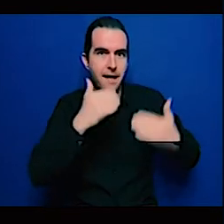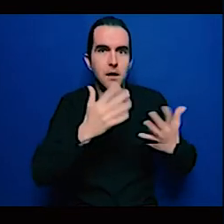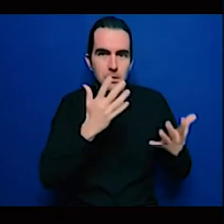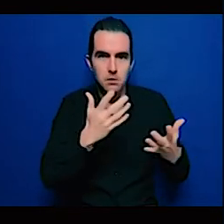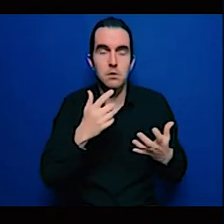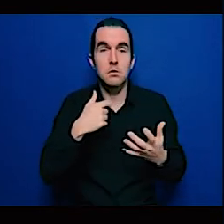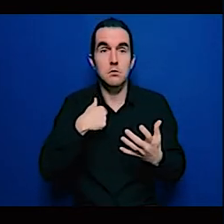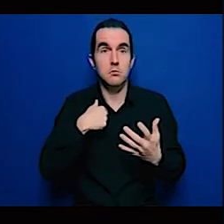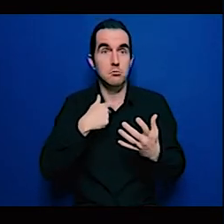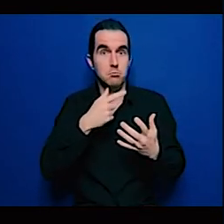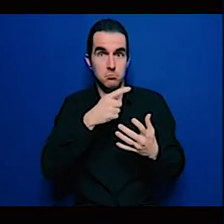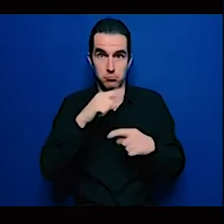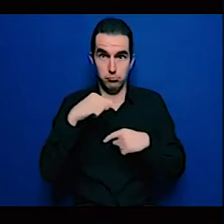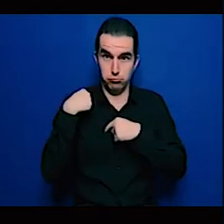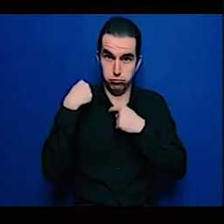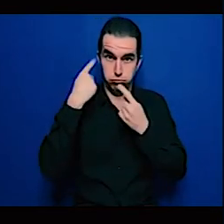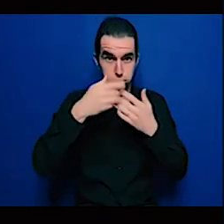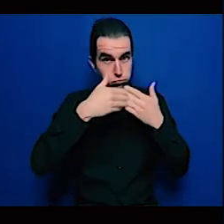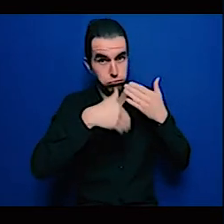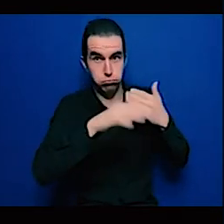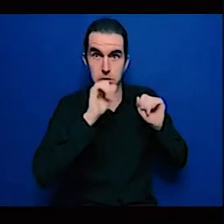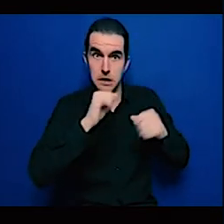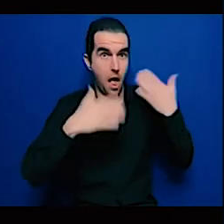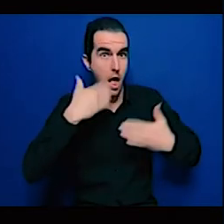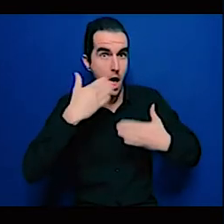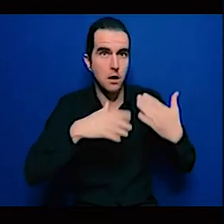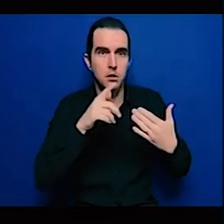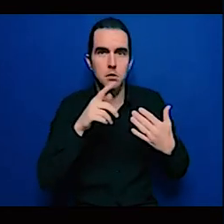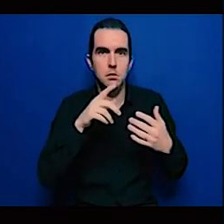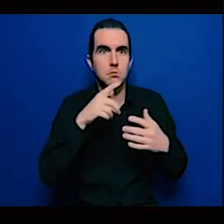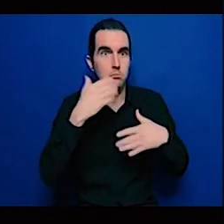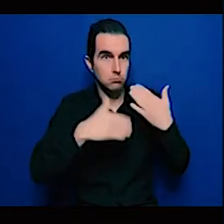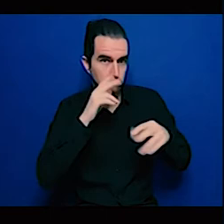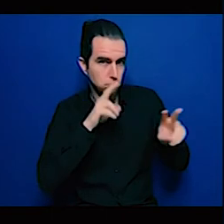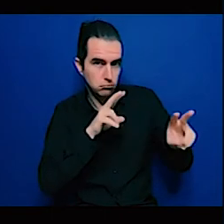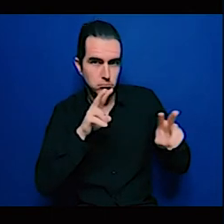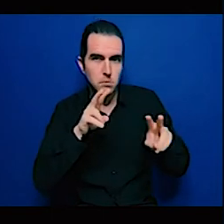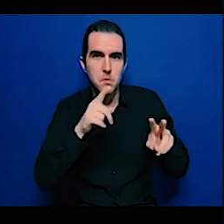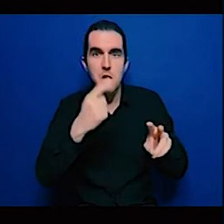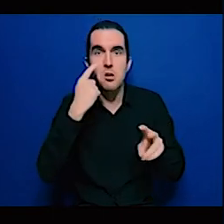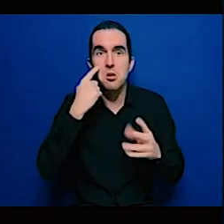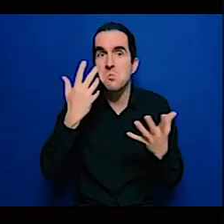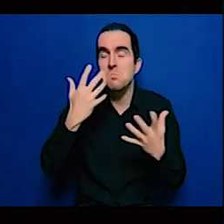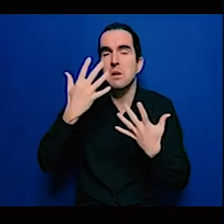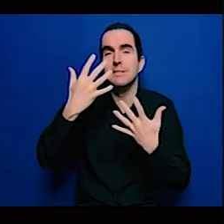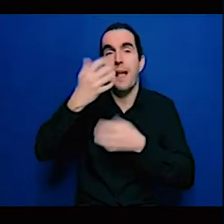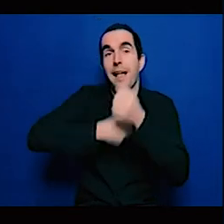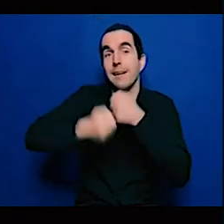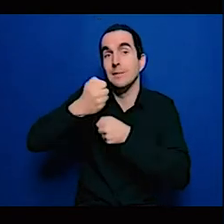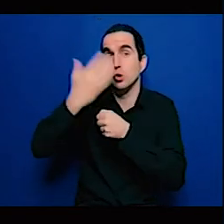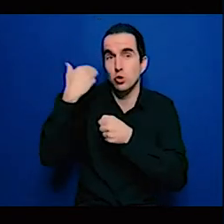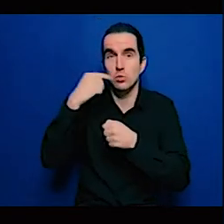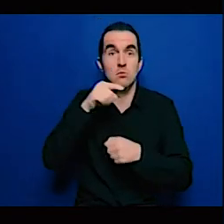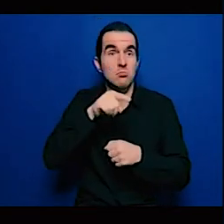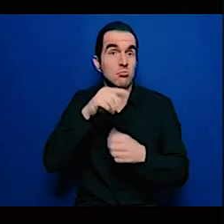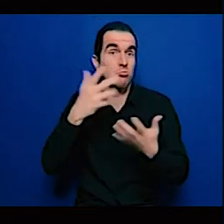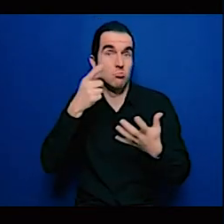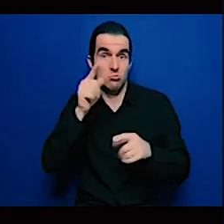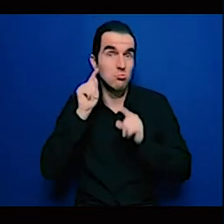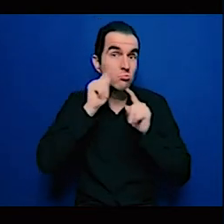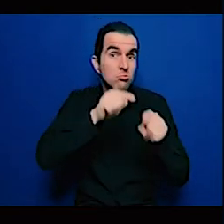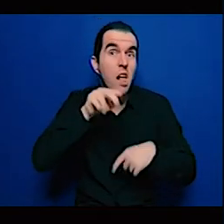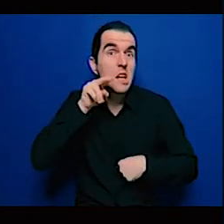realize that we can actually use that and actually create something like for example LPG which can then feed into the domestic ecosystem